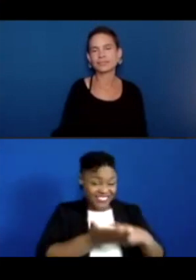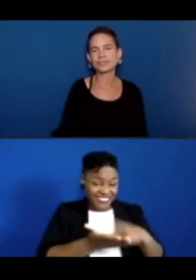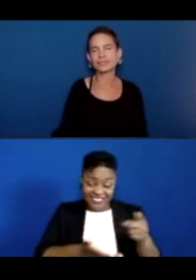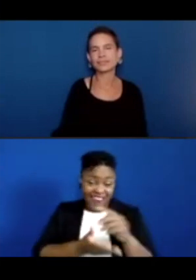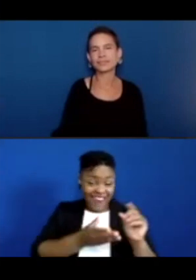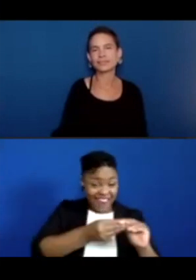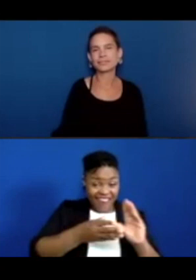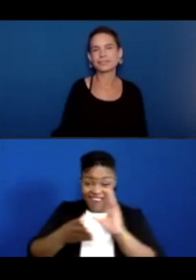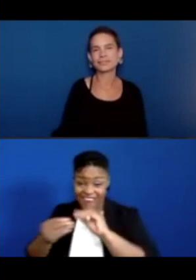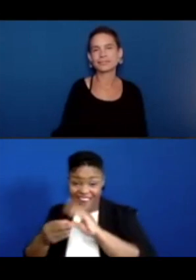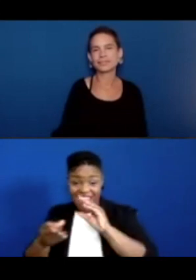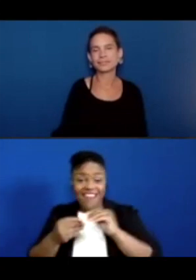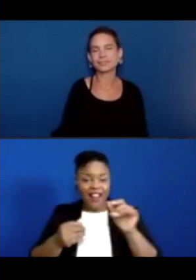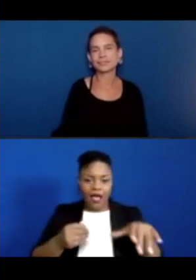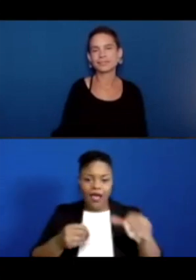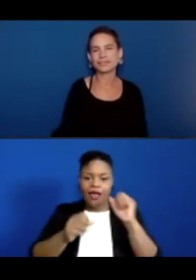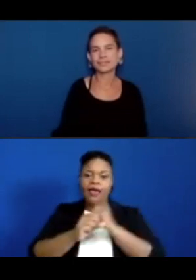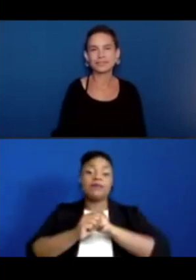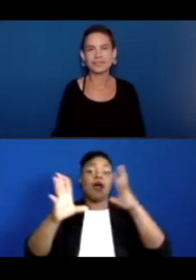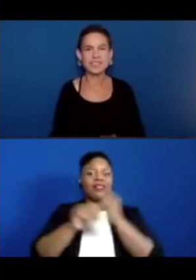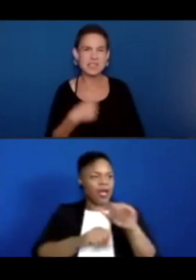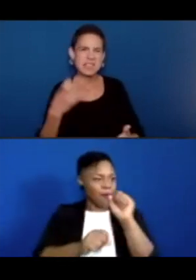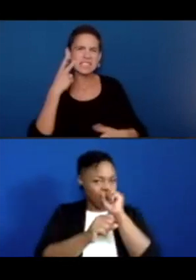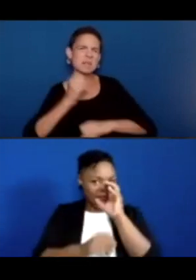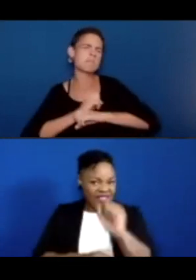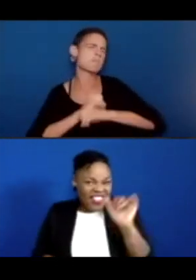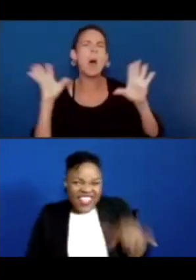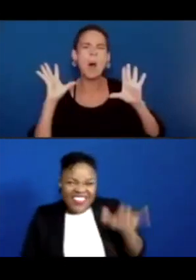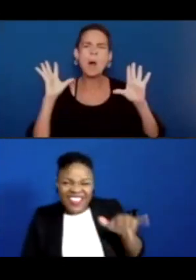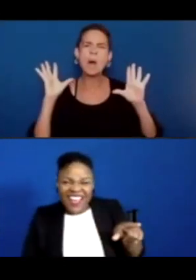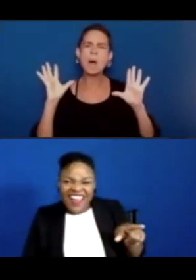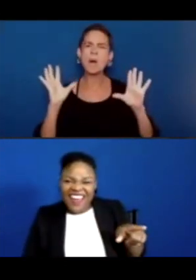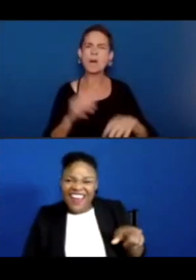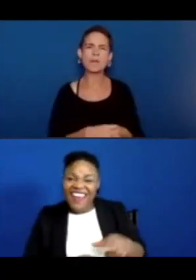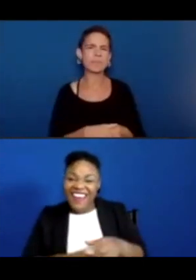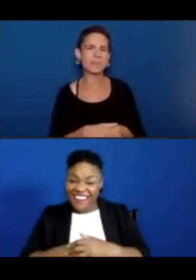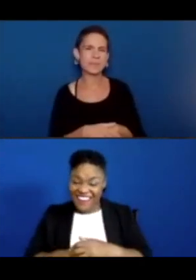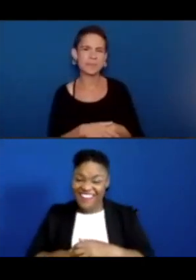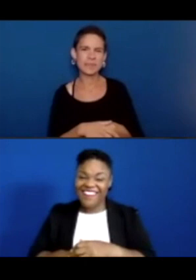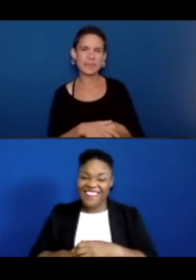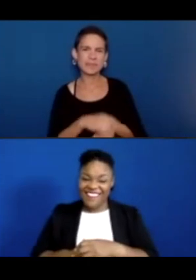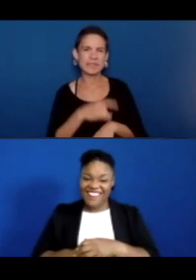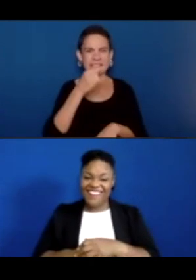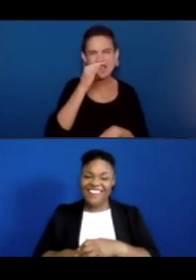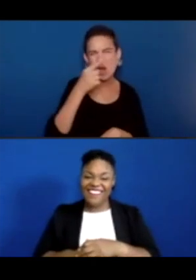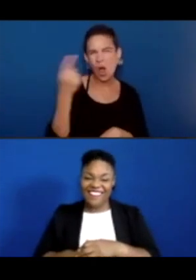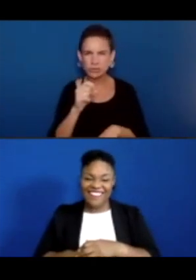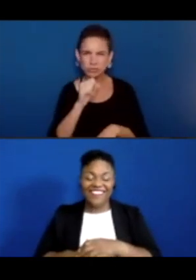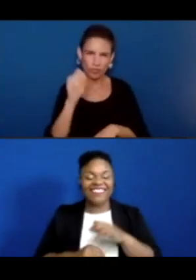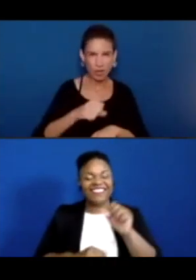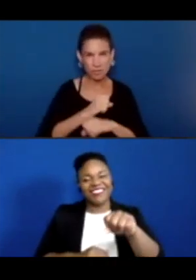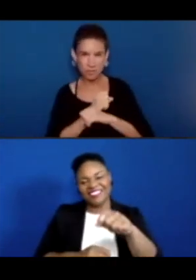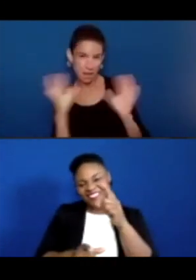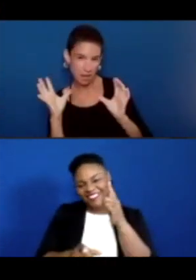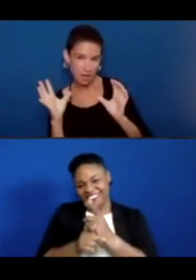the very first time that I saw him do an experiment in the class. Kids always like explosions. Kids always like explosions. Adults like explosions